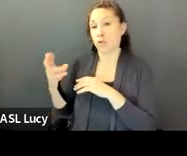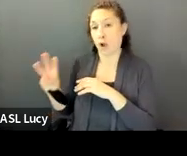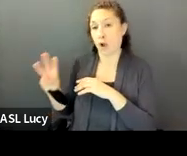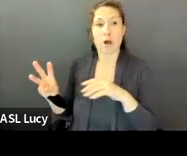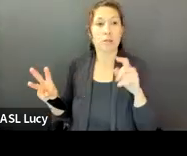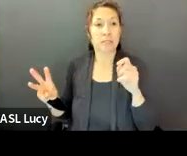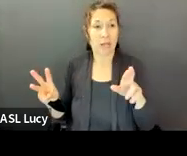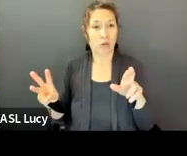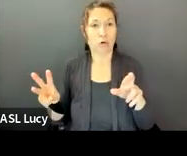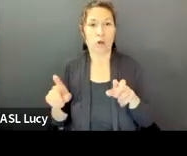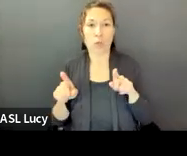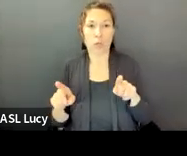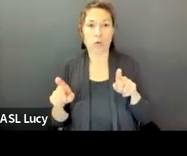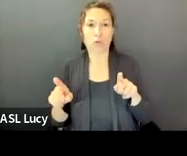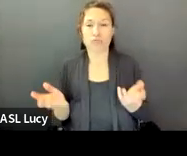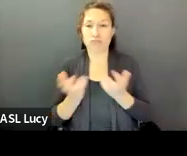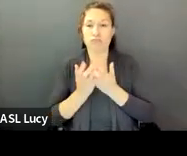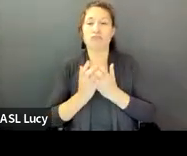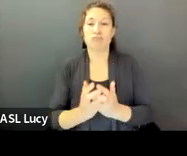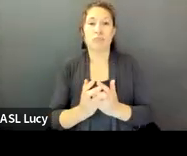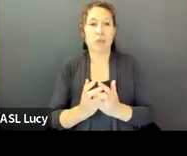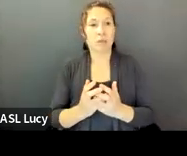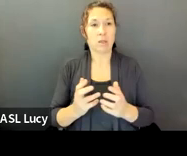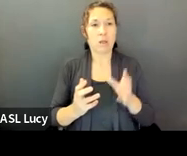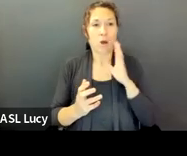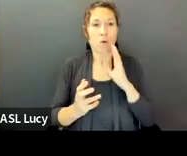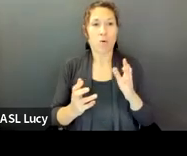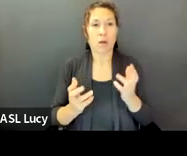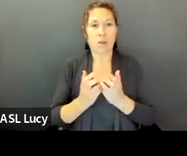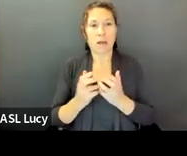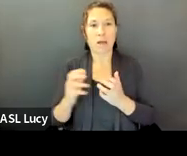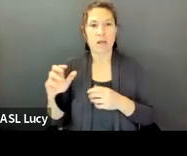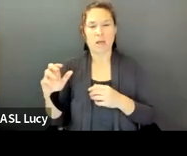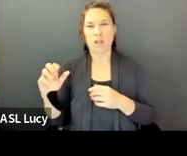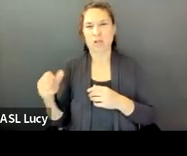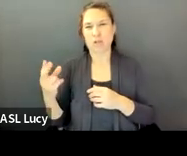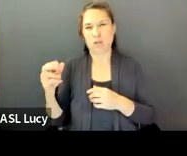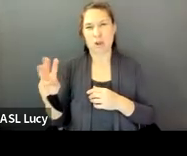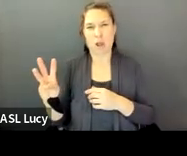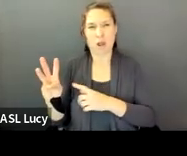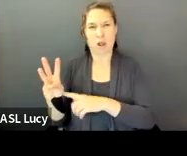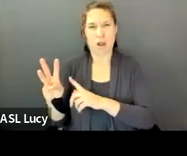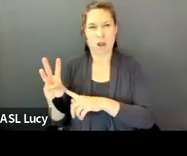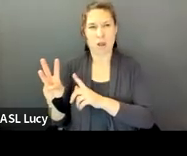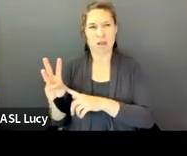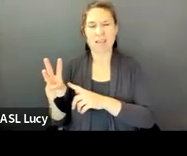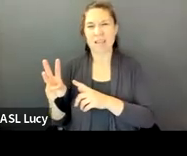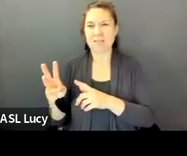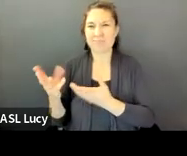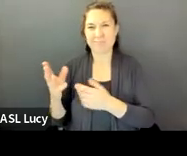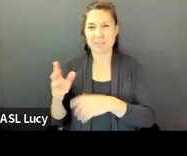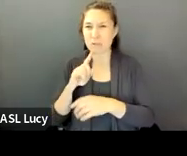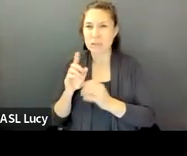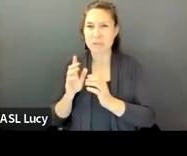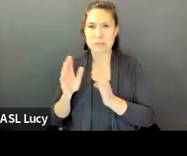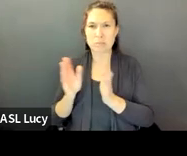small, nearly single-strand school, the Shaw, with a larger school, the Taylor. The